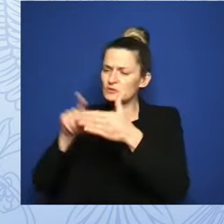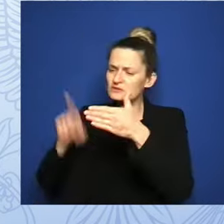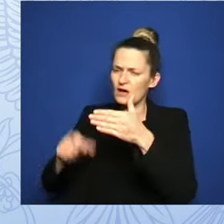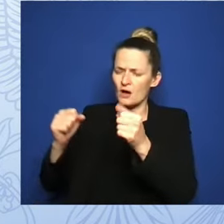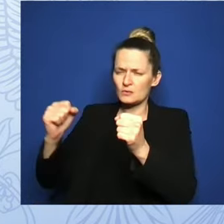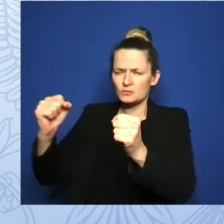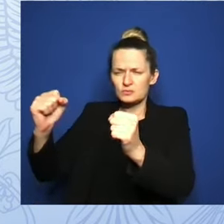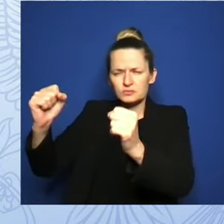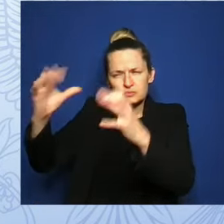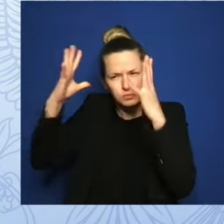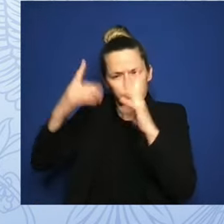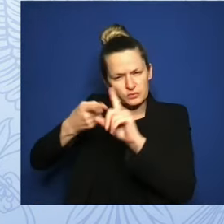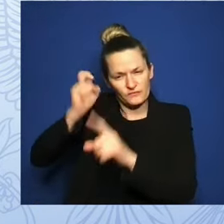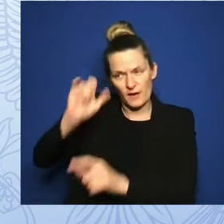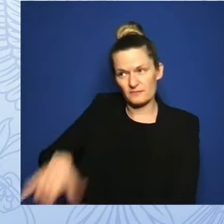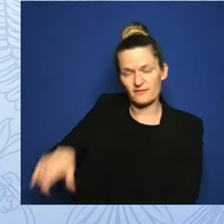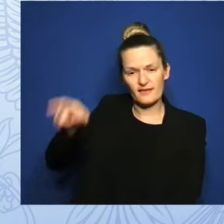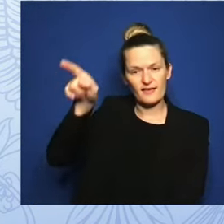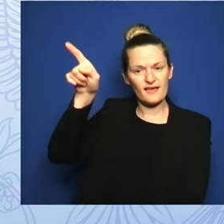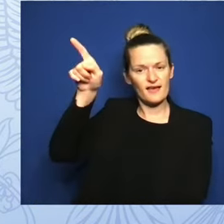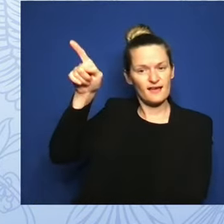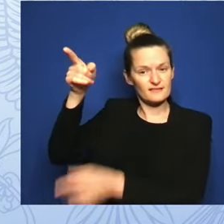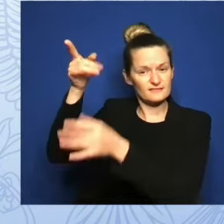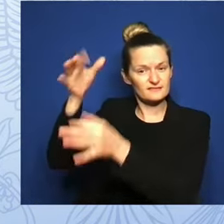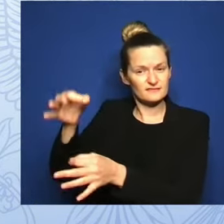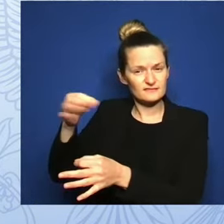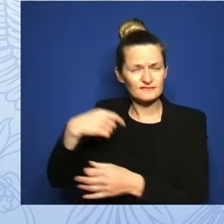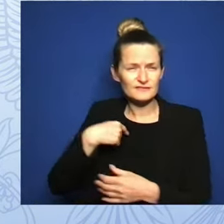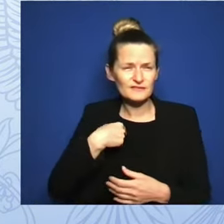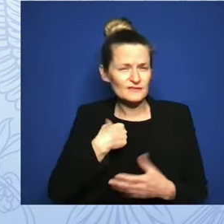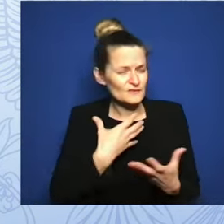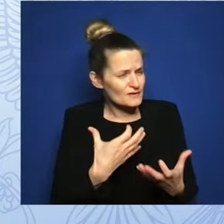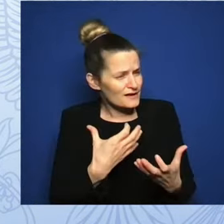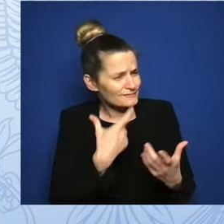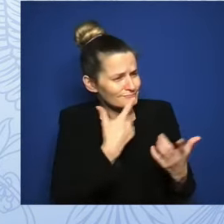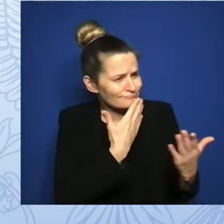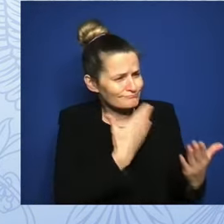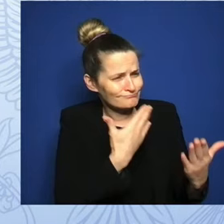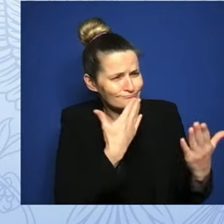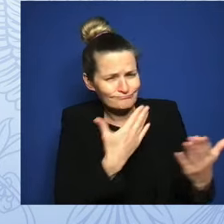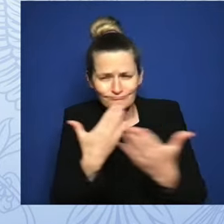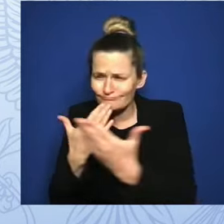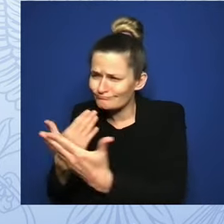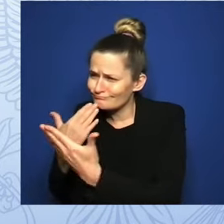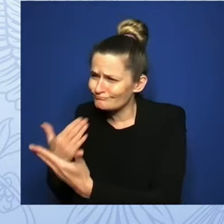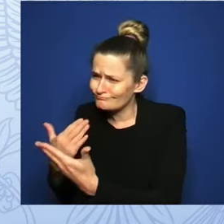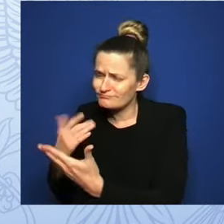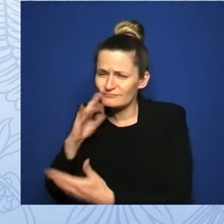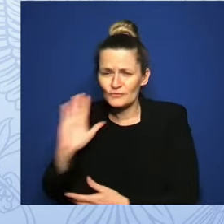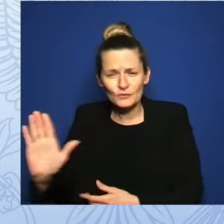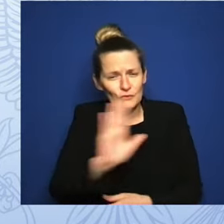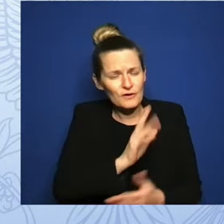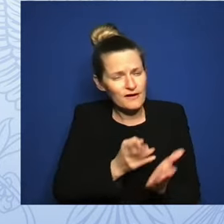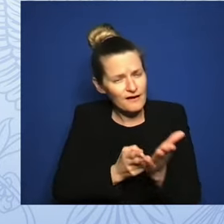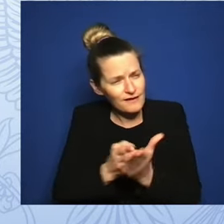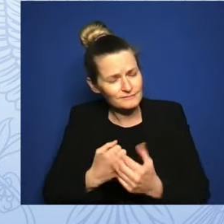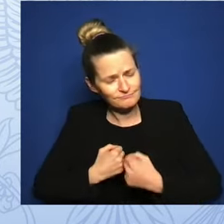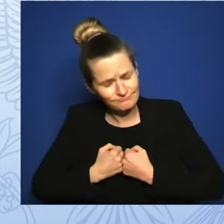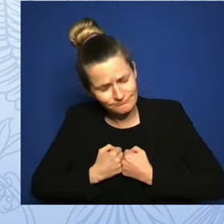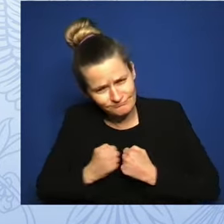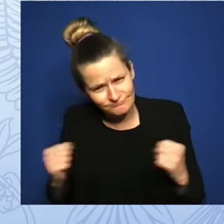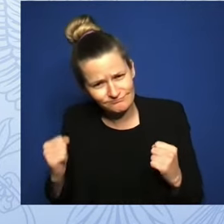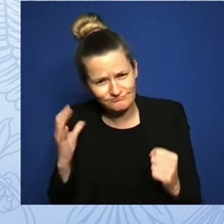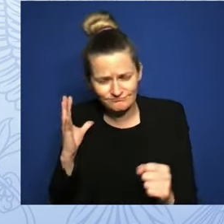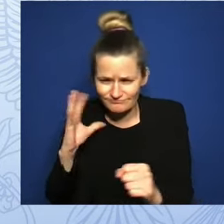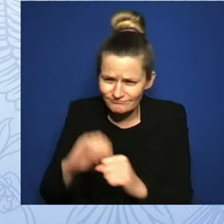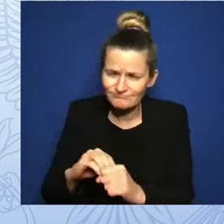want to thank you all for your candor and your courage. And now we're going to have a